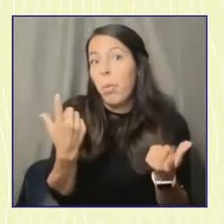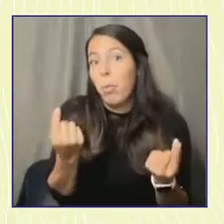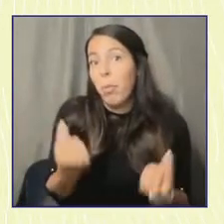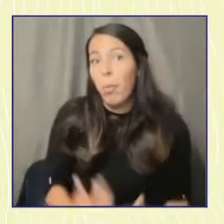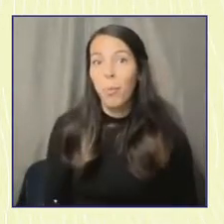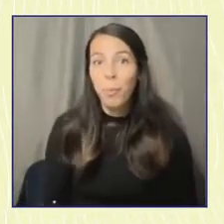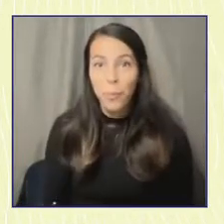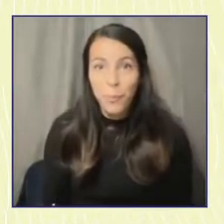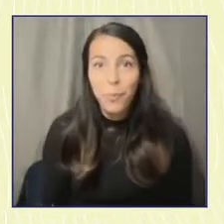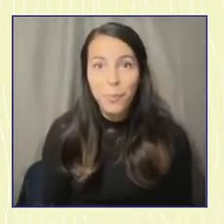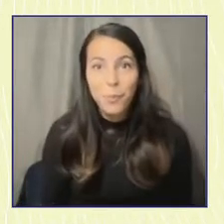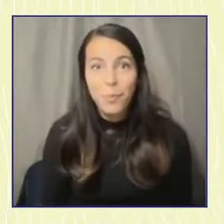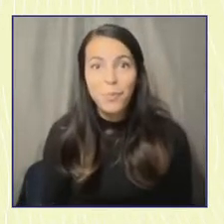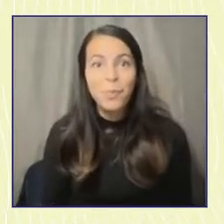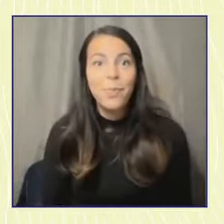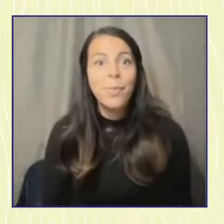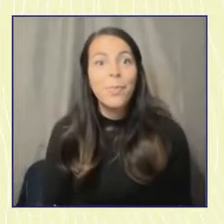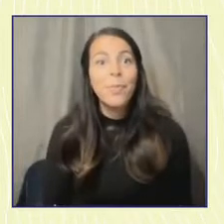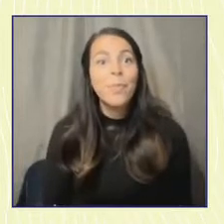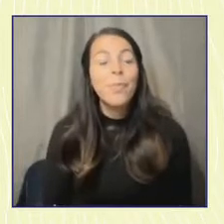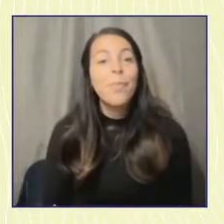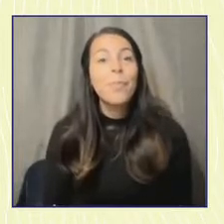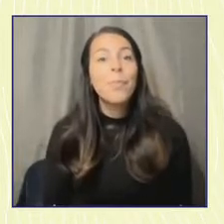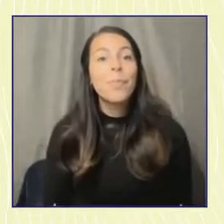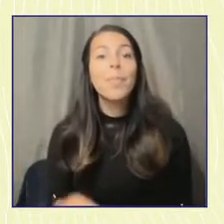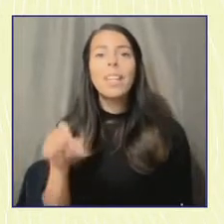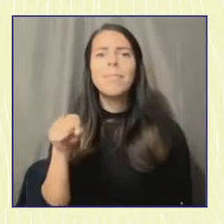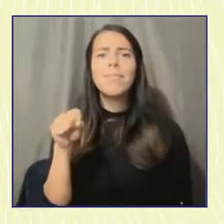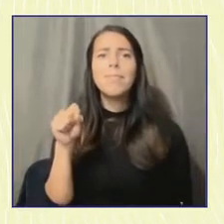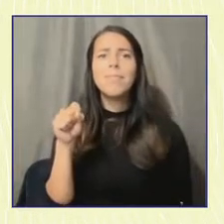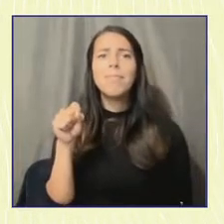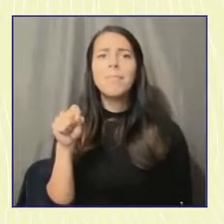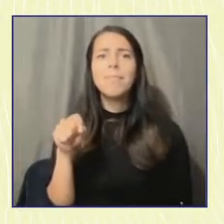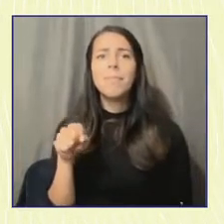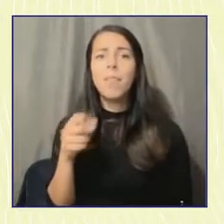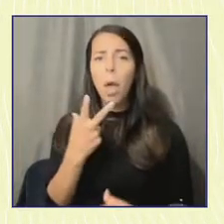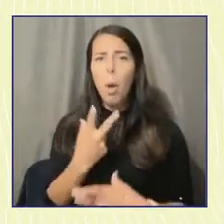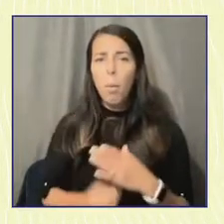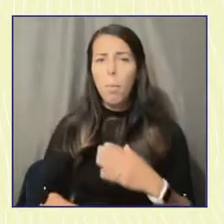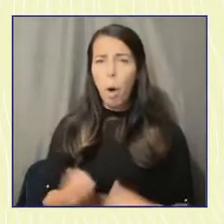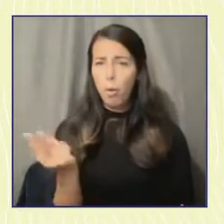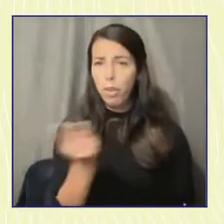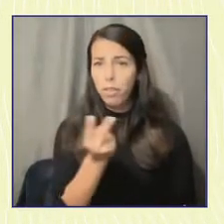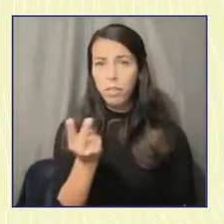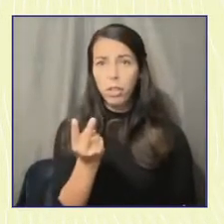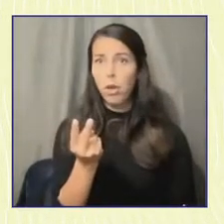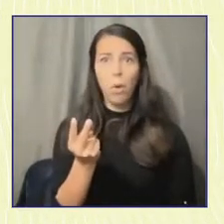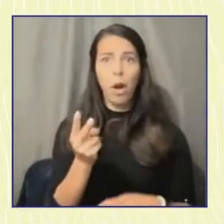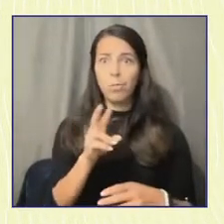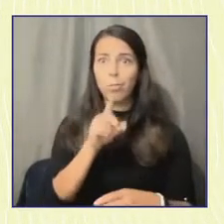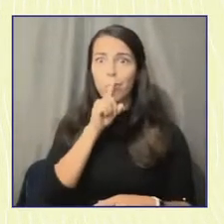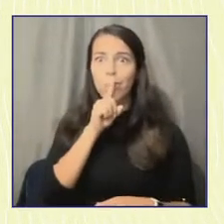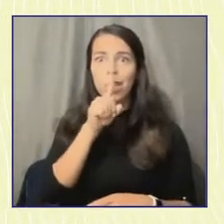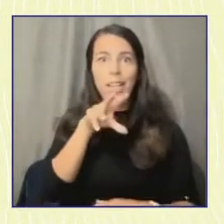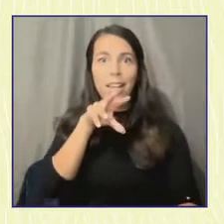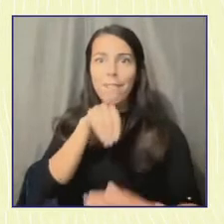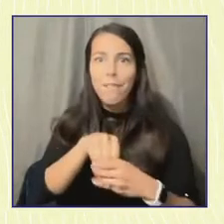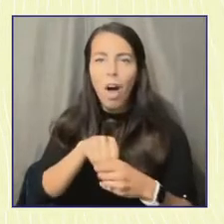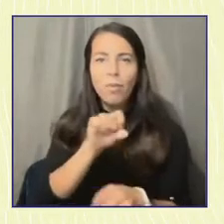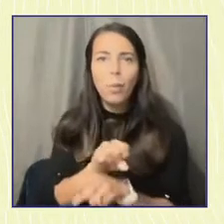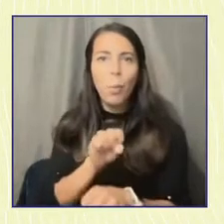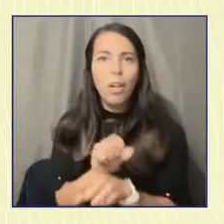Great. Yeah. So I'm curious, you guys both are really on the front lines in your communities doing this work every day. And